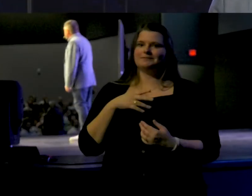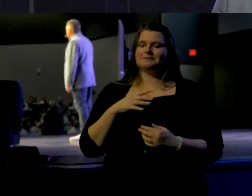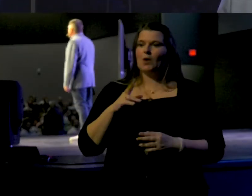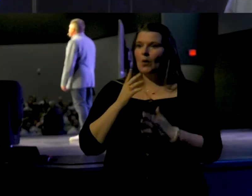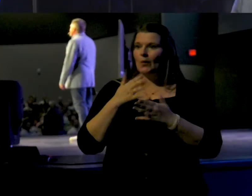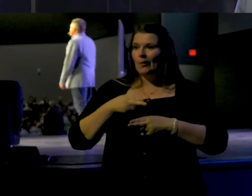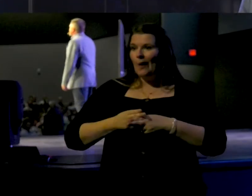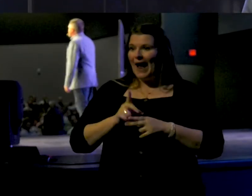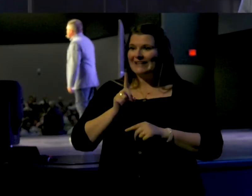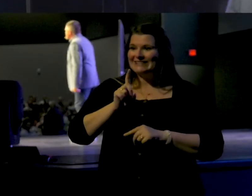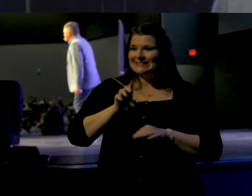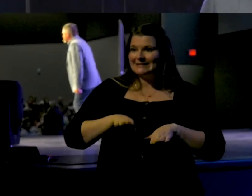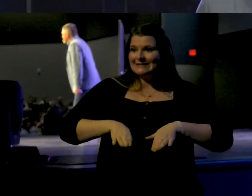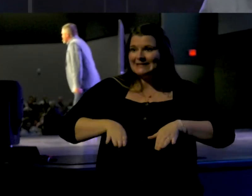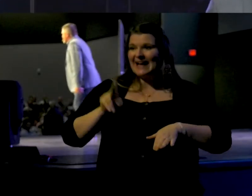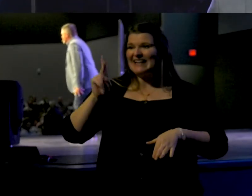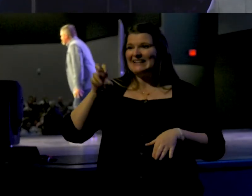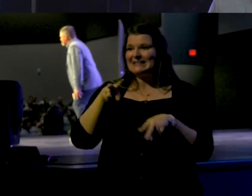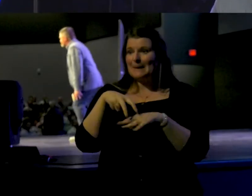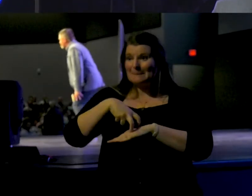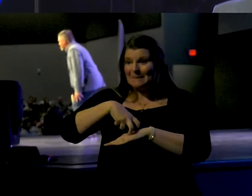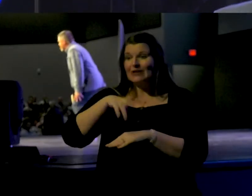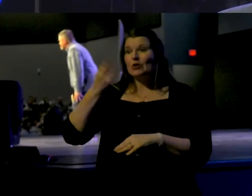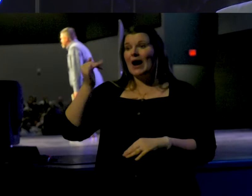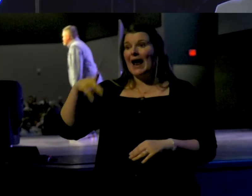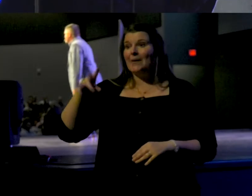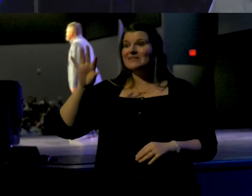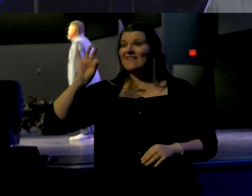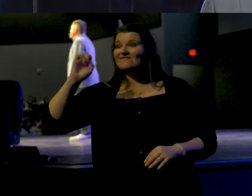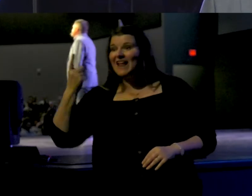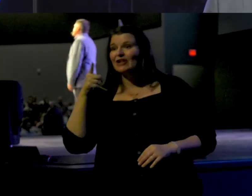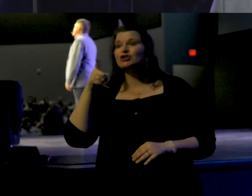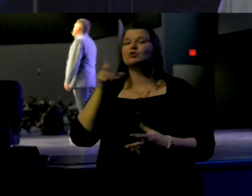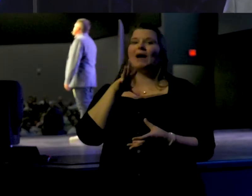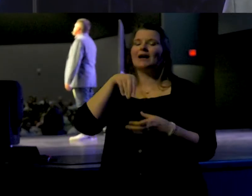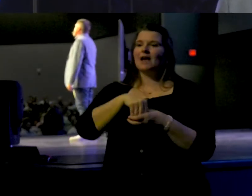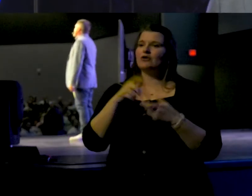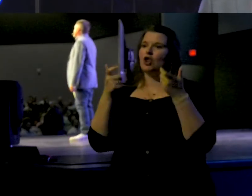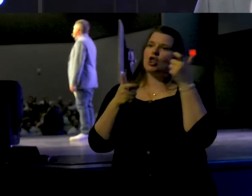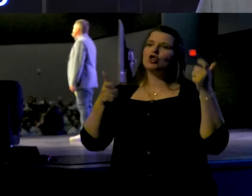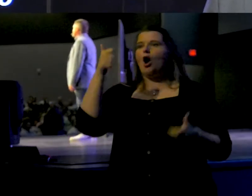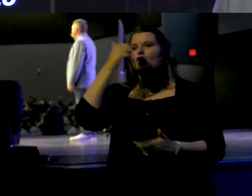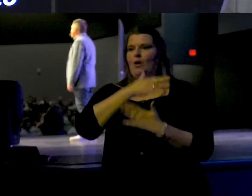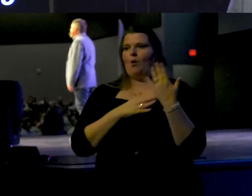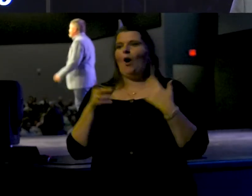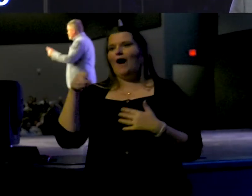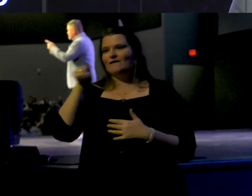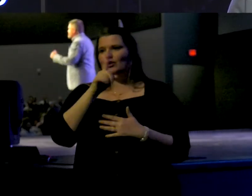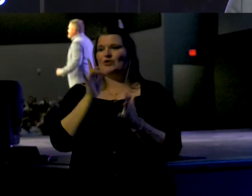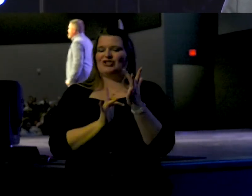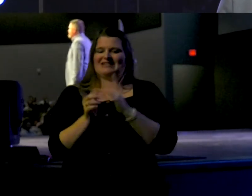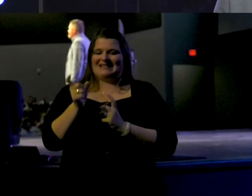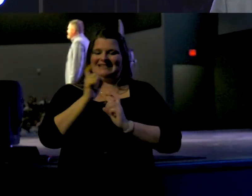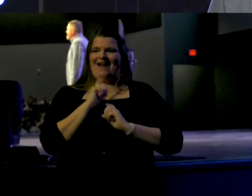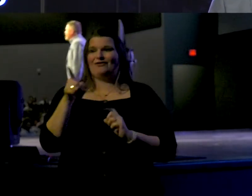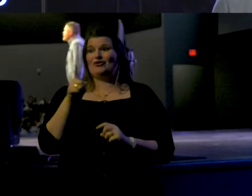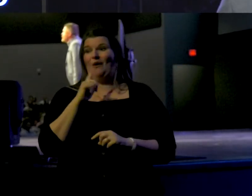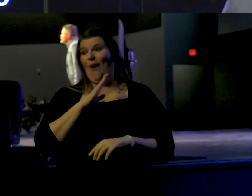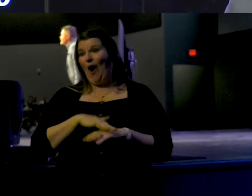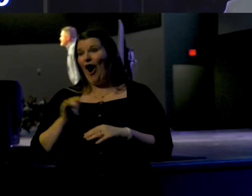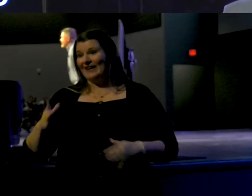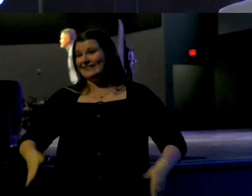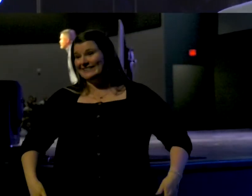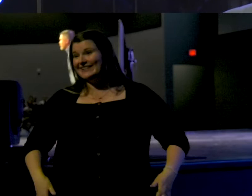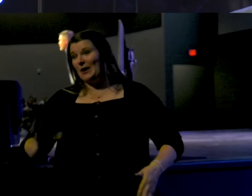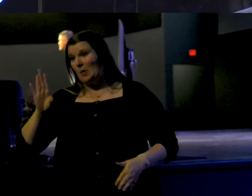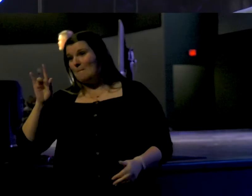on the balls of your feet. Your knees bent. Your hips flexed. And you engage the largest part of you the Lord gave you. You're sitting on it right now.